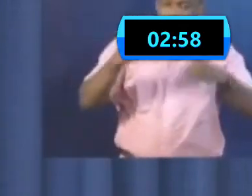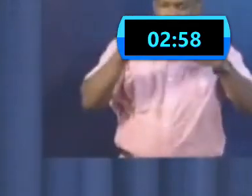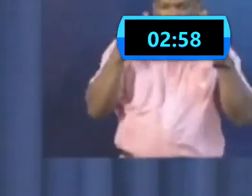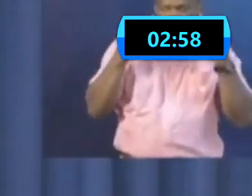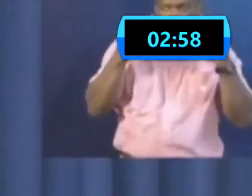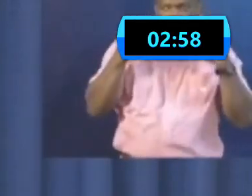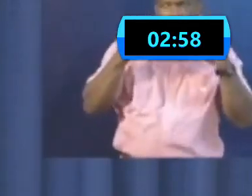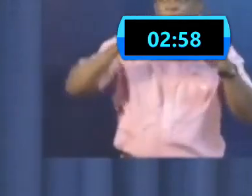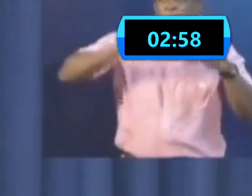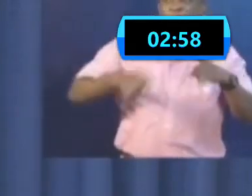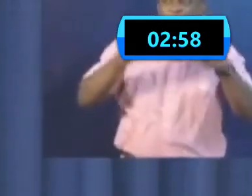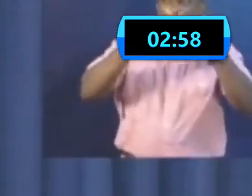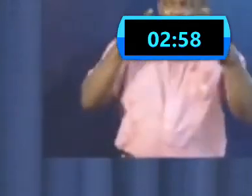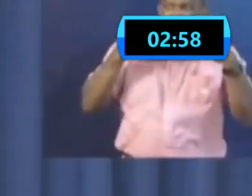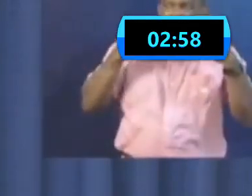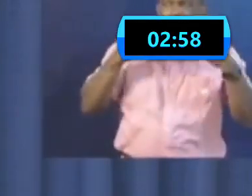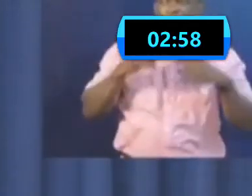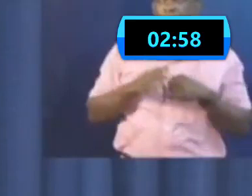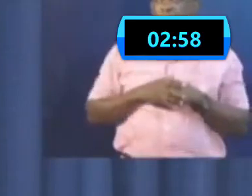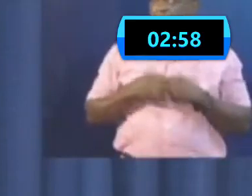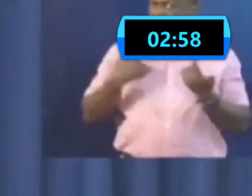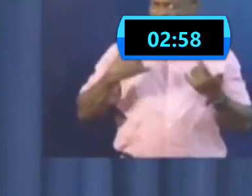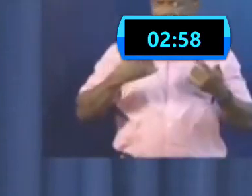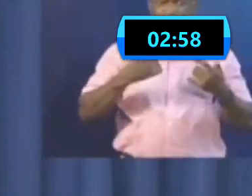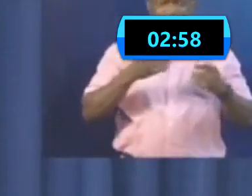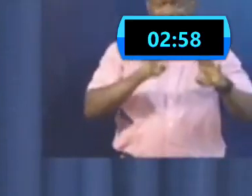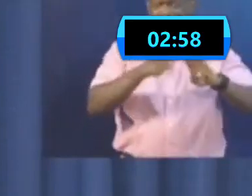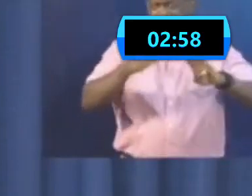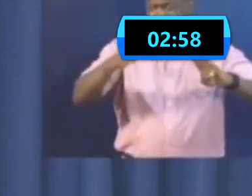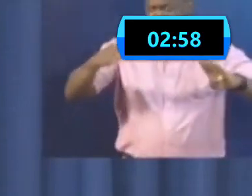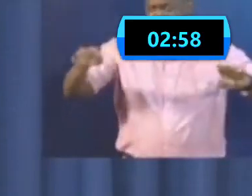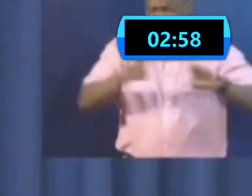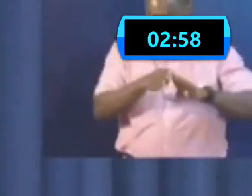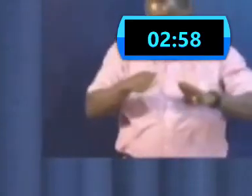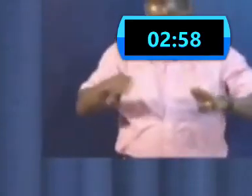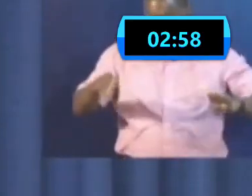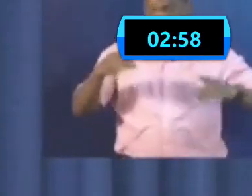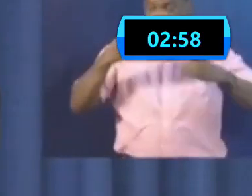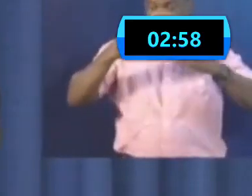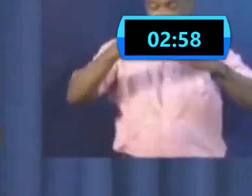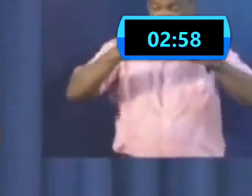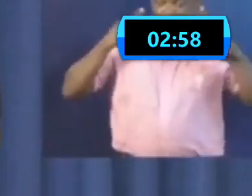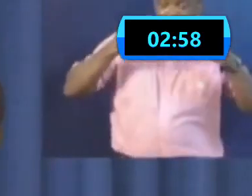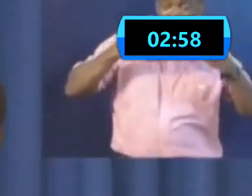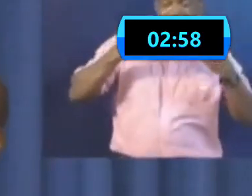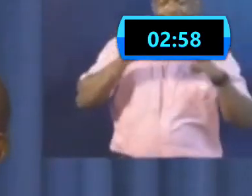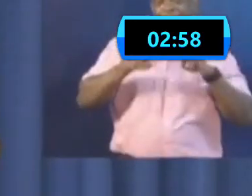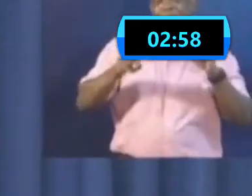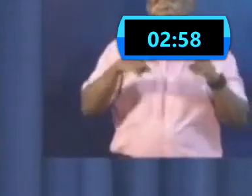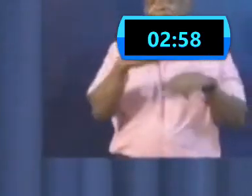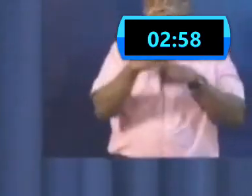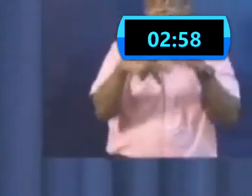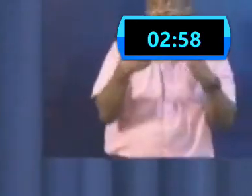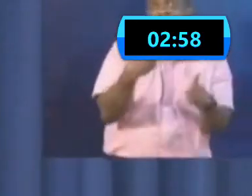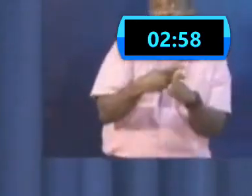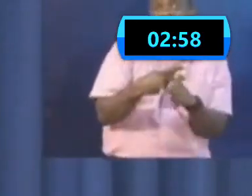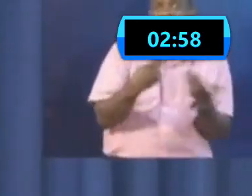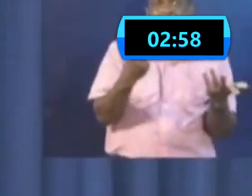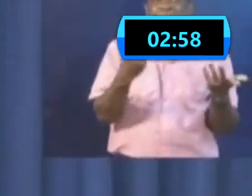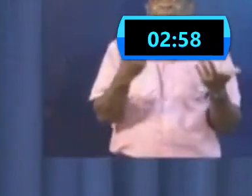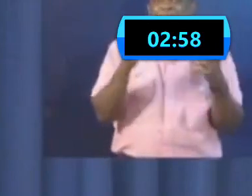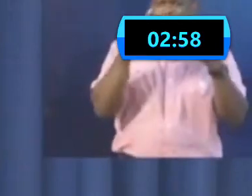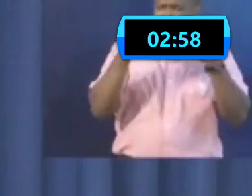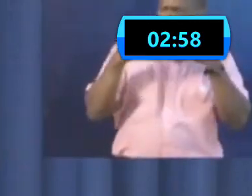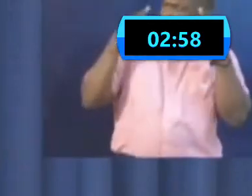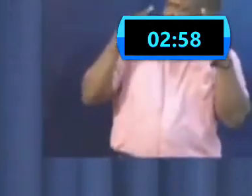you know, all kinds of masks available. So I'm really intrigued that the styles and stylistical expressions